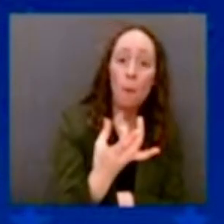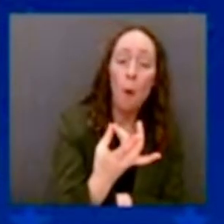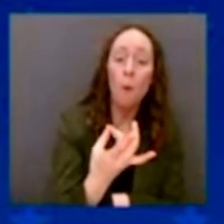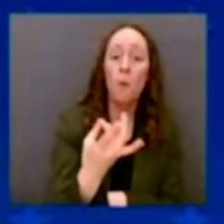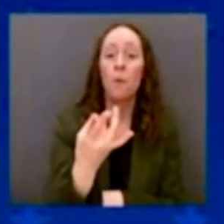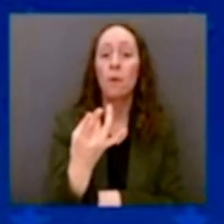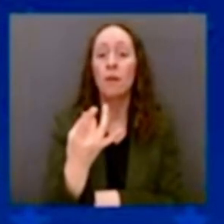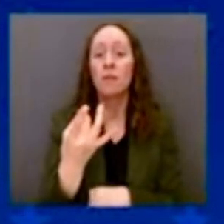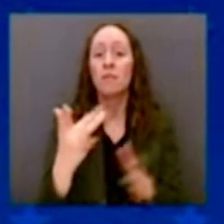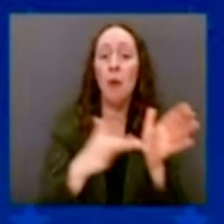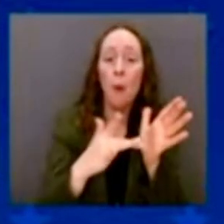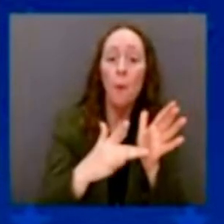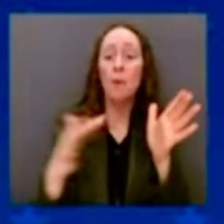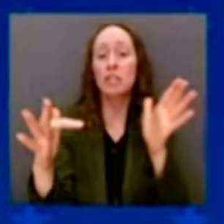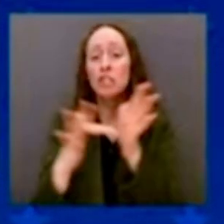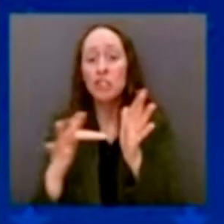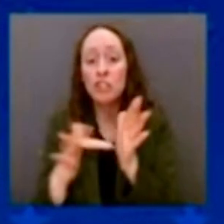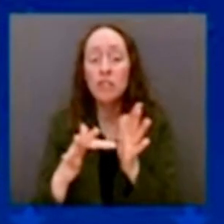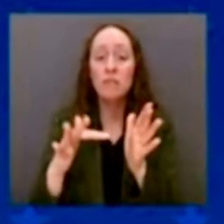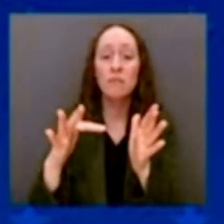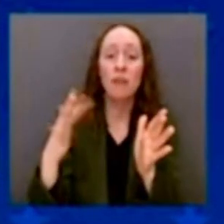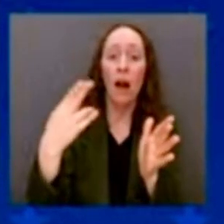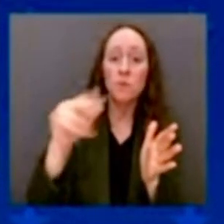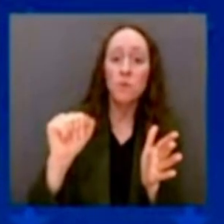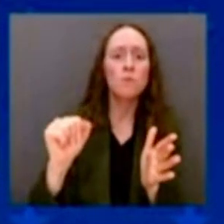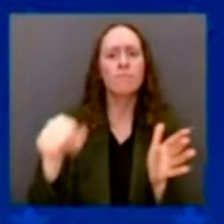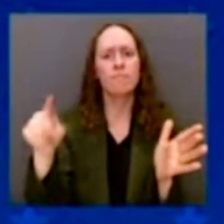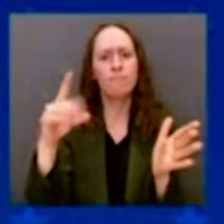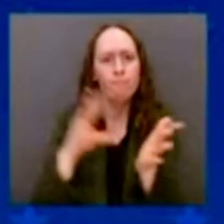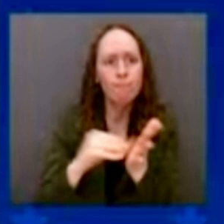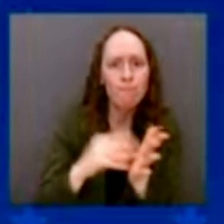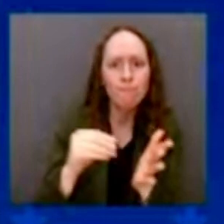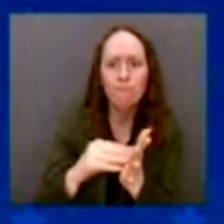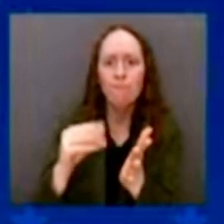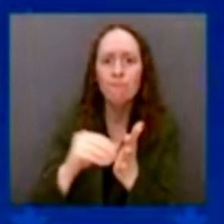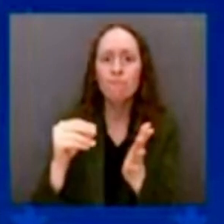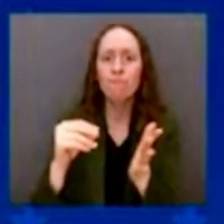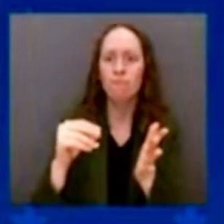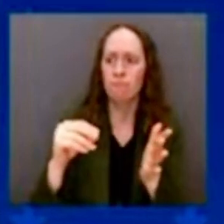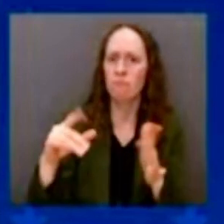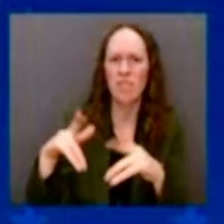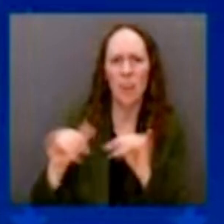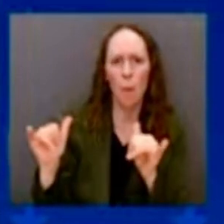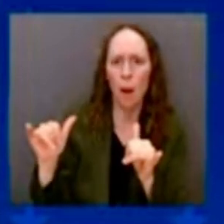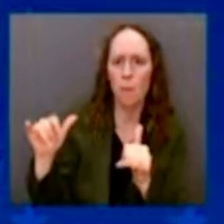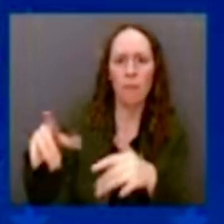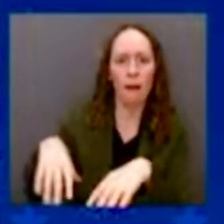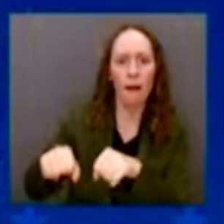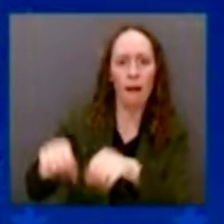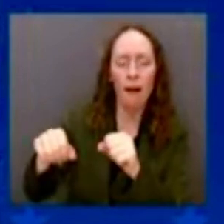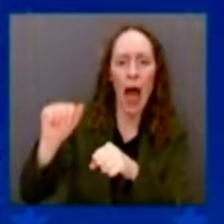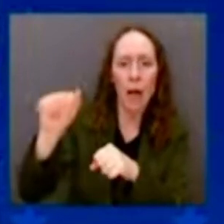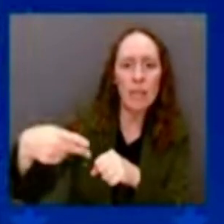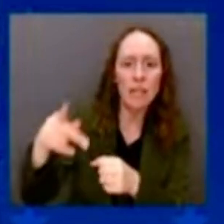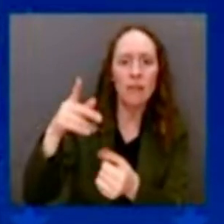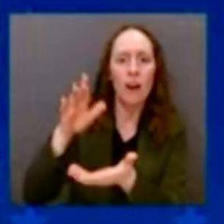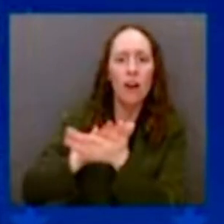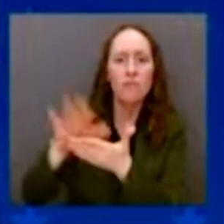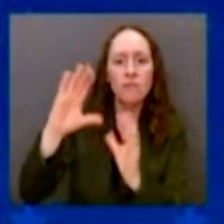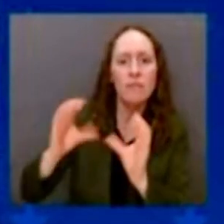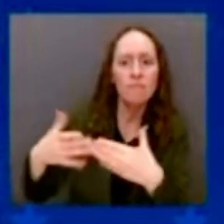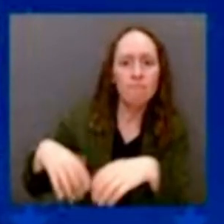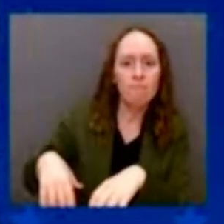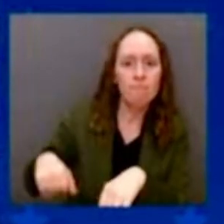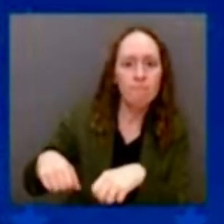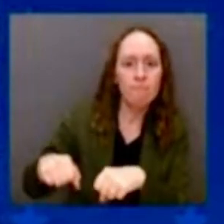university or at a community college. People are beginning to do that around the country. Some of the best training in America